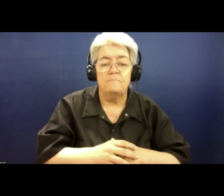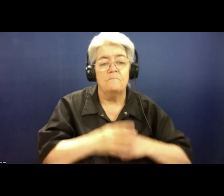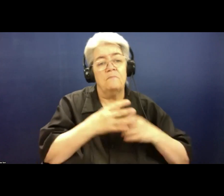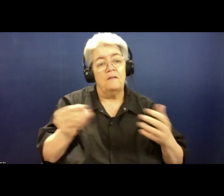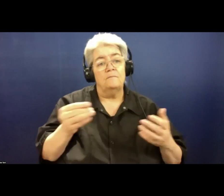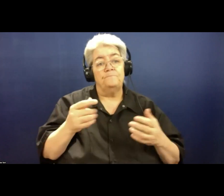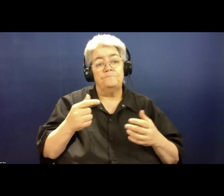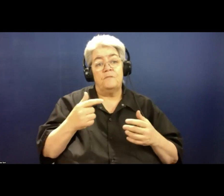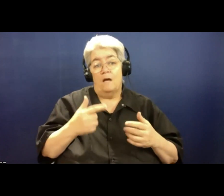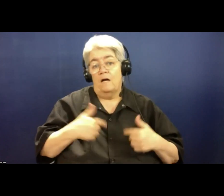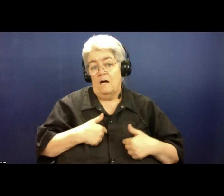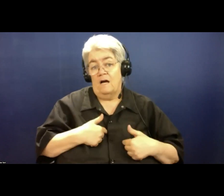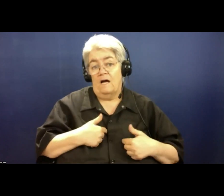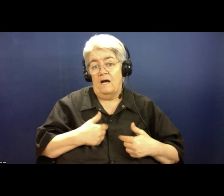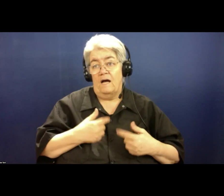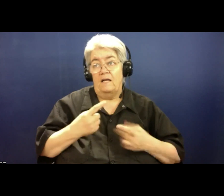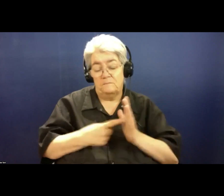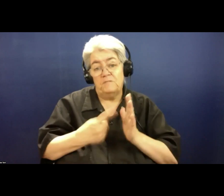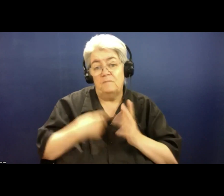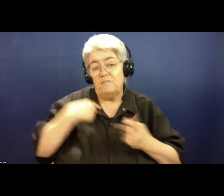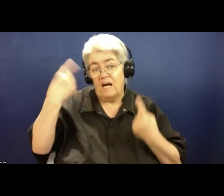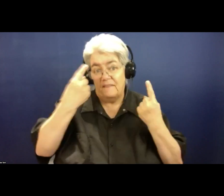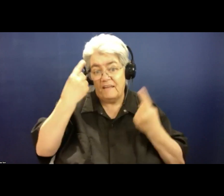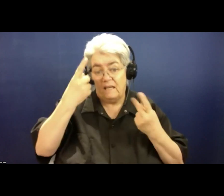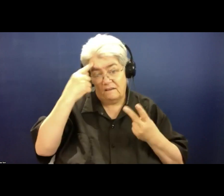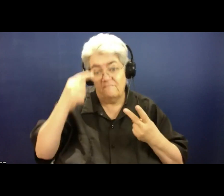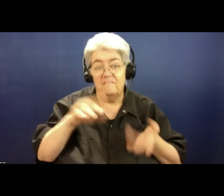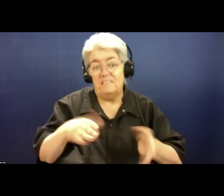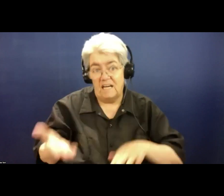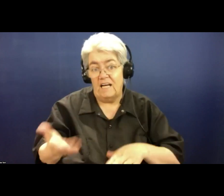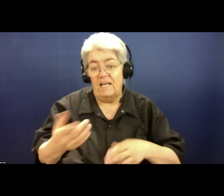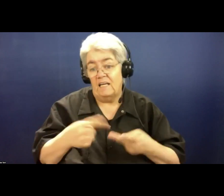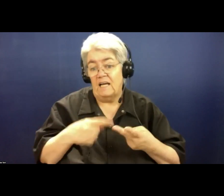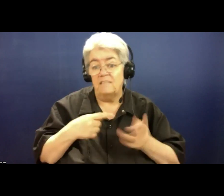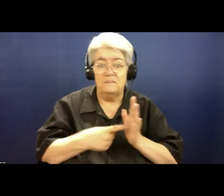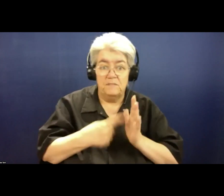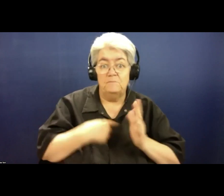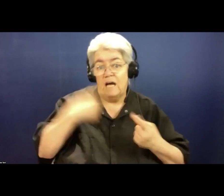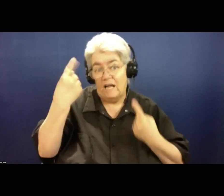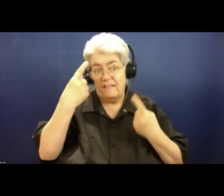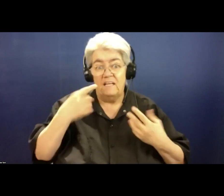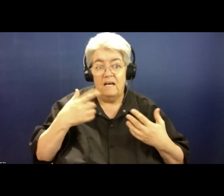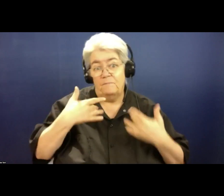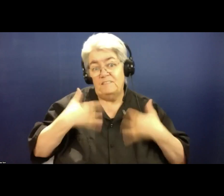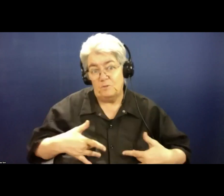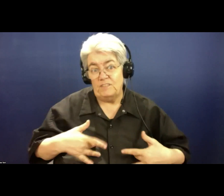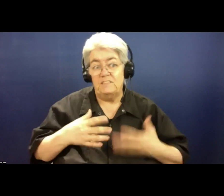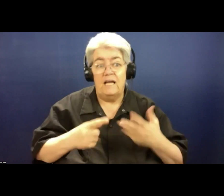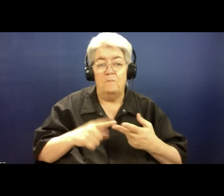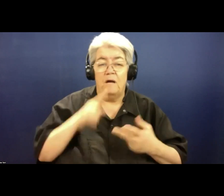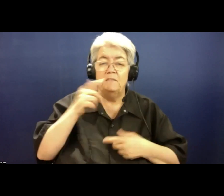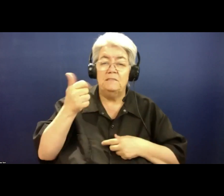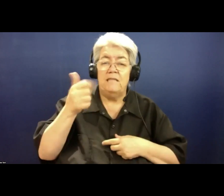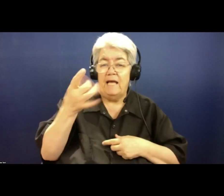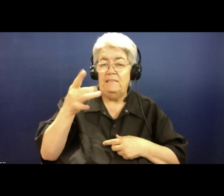I live with suicidal ideation and with depression. About 18 years ago now, I